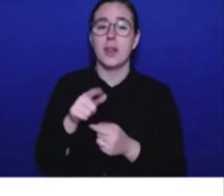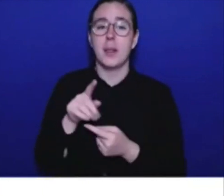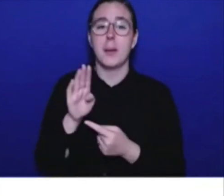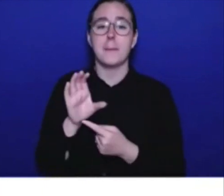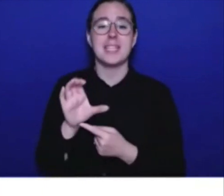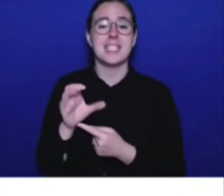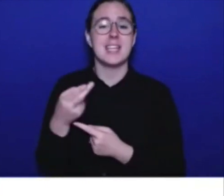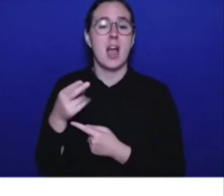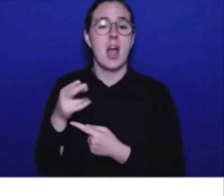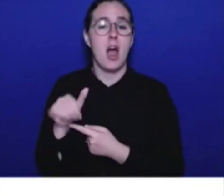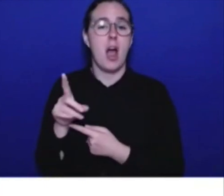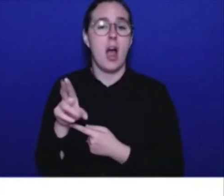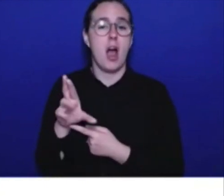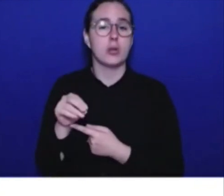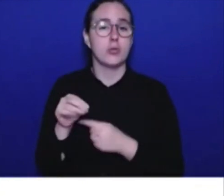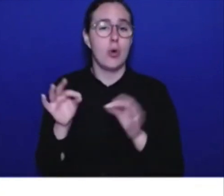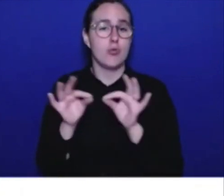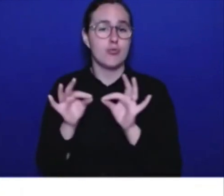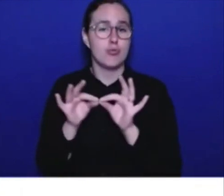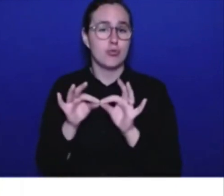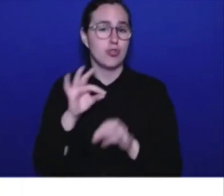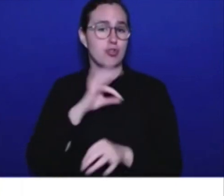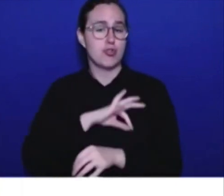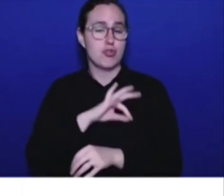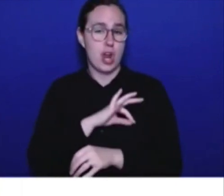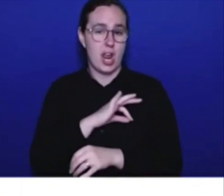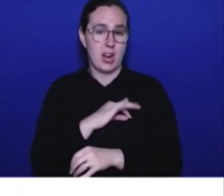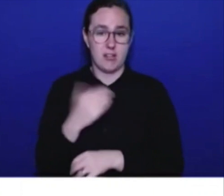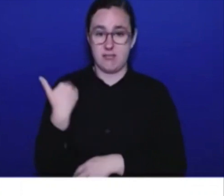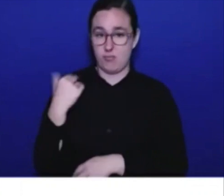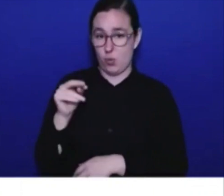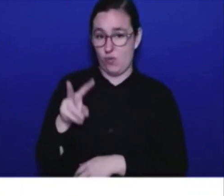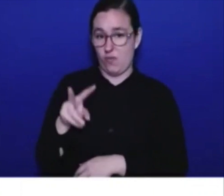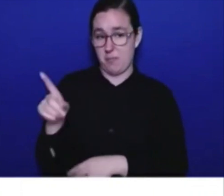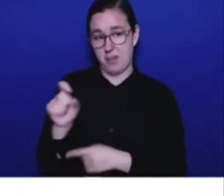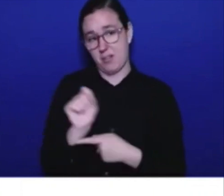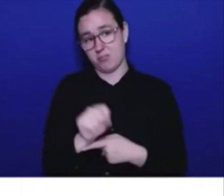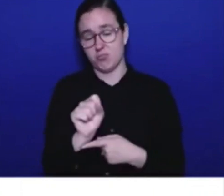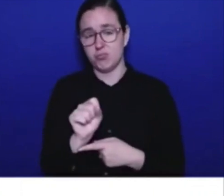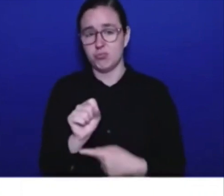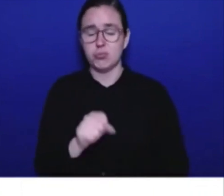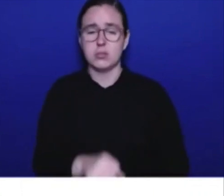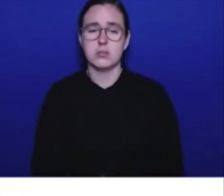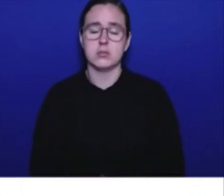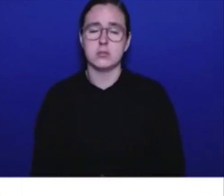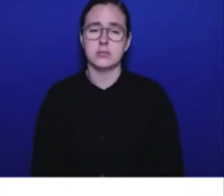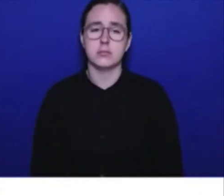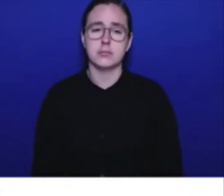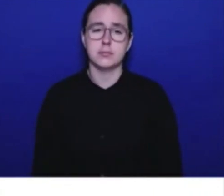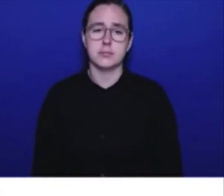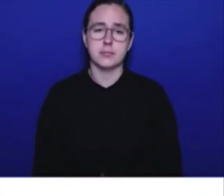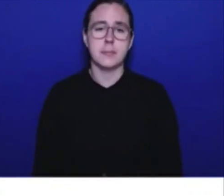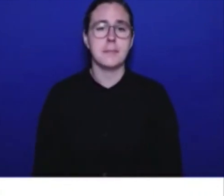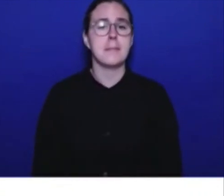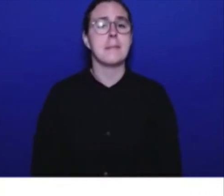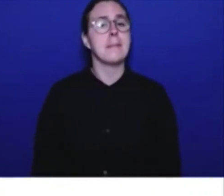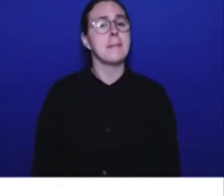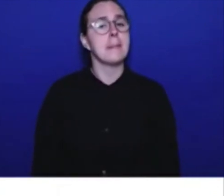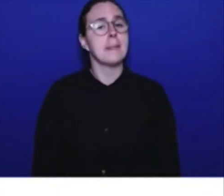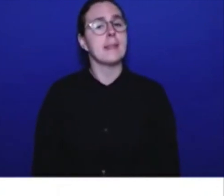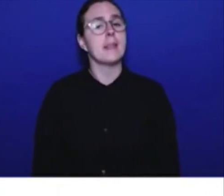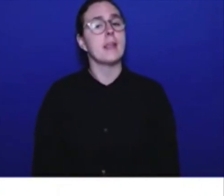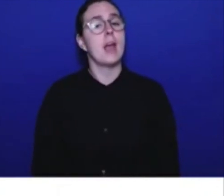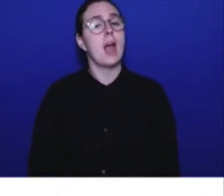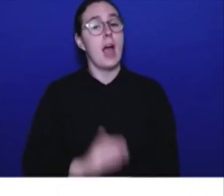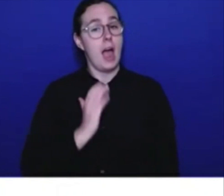November. Our first priority, which includes the decision to send this to the Utilities Commission for review,